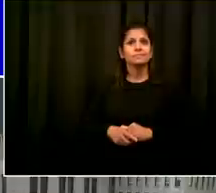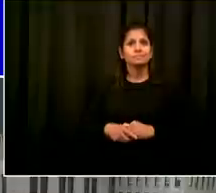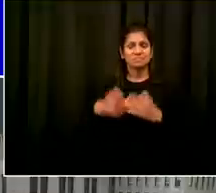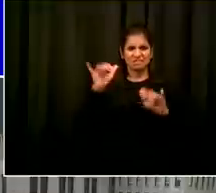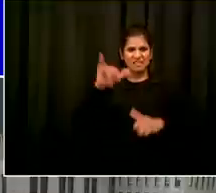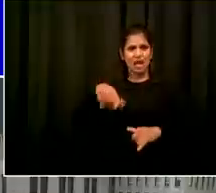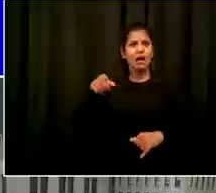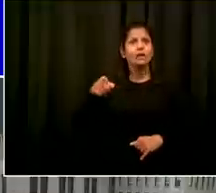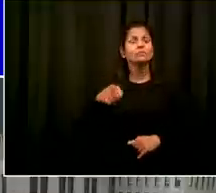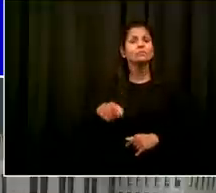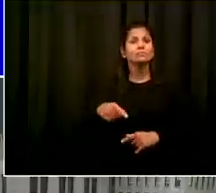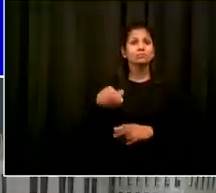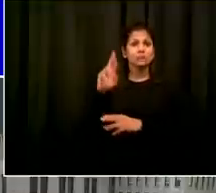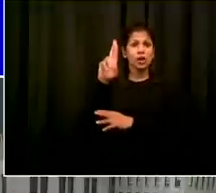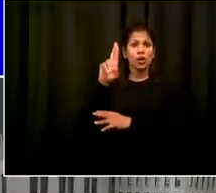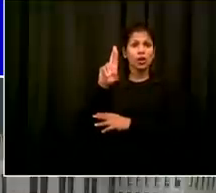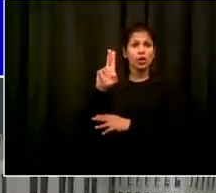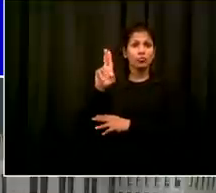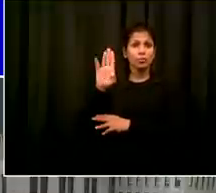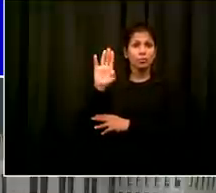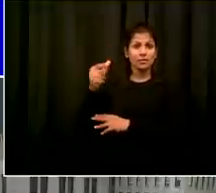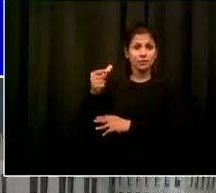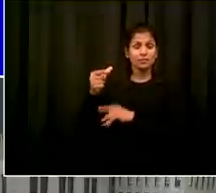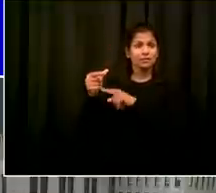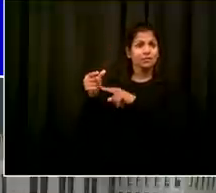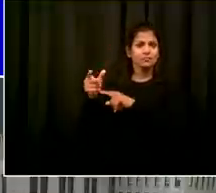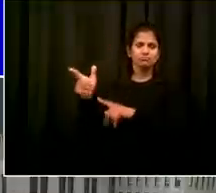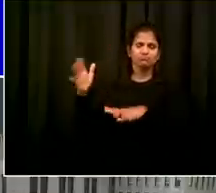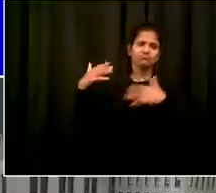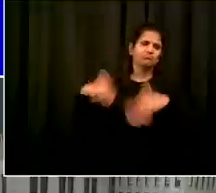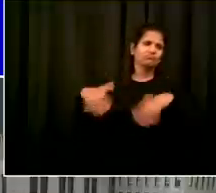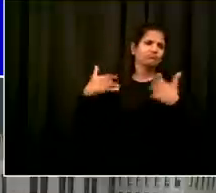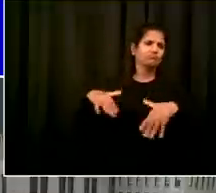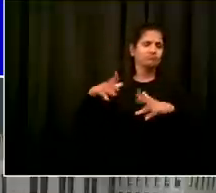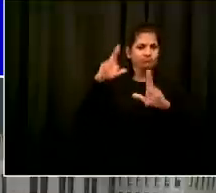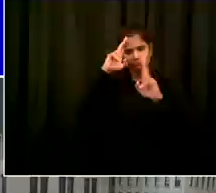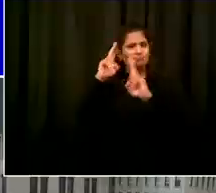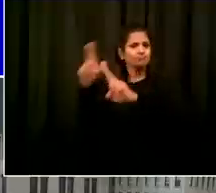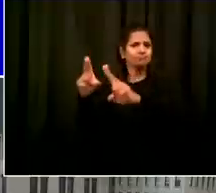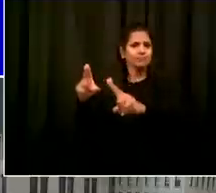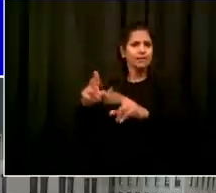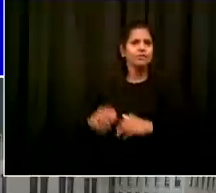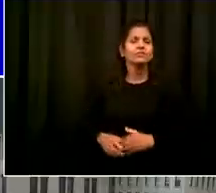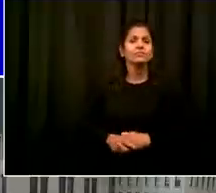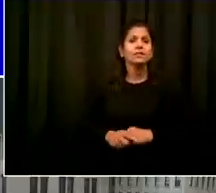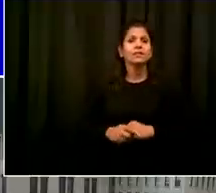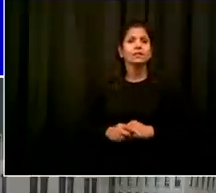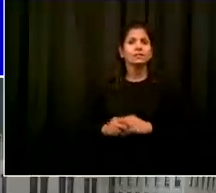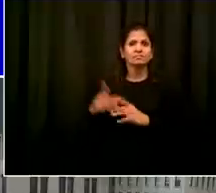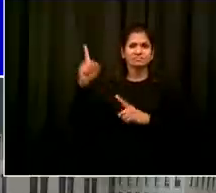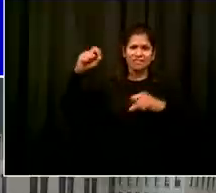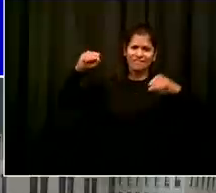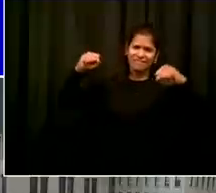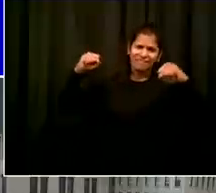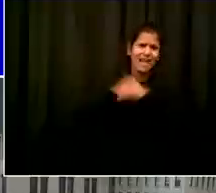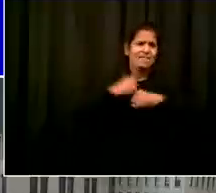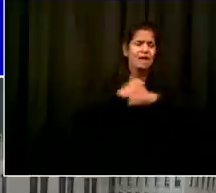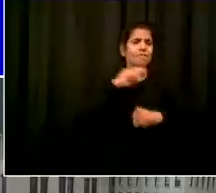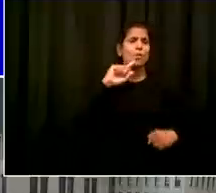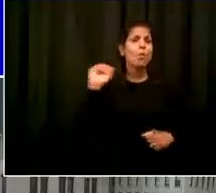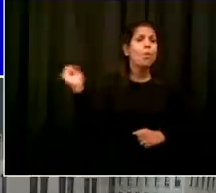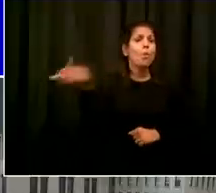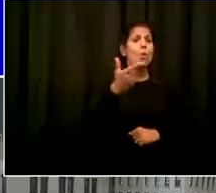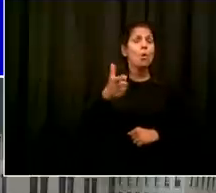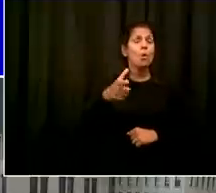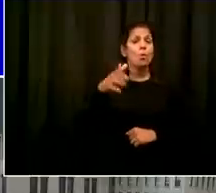and at this moment in history connected to a message of fairness and equality that you see there before you black lives matter I